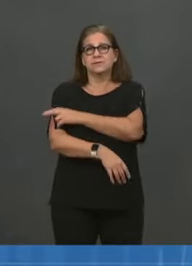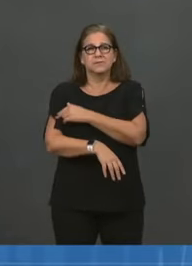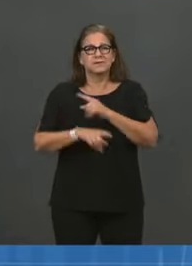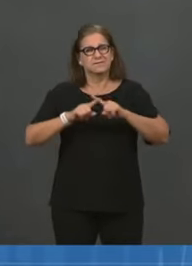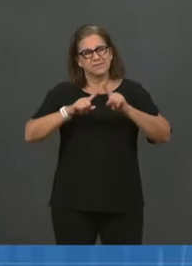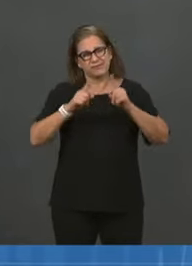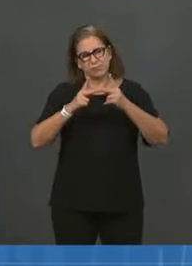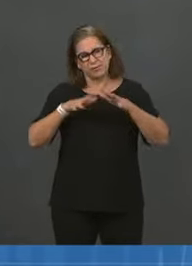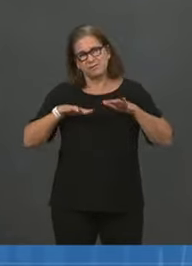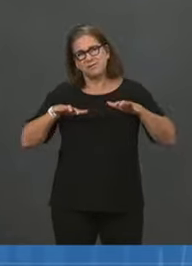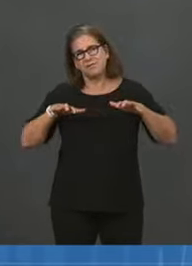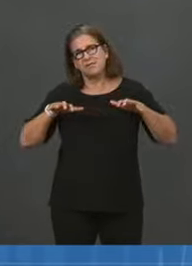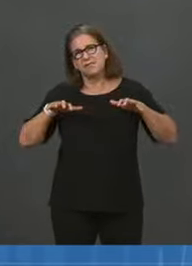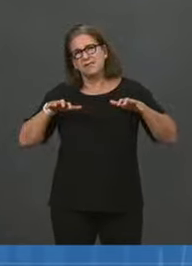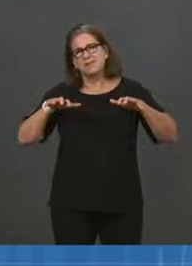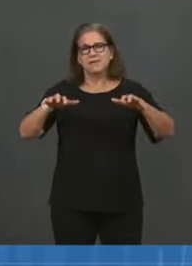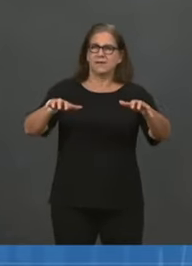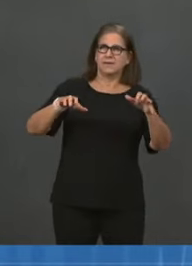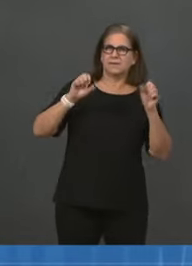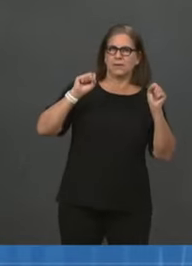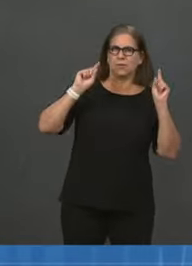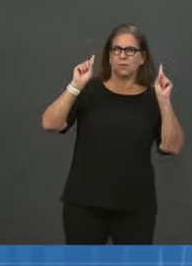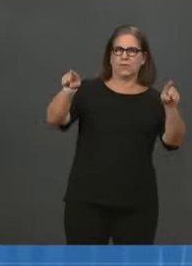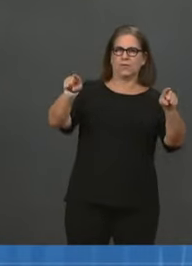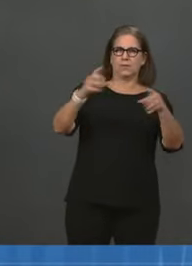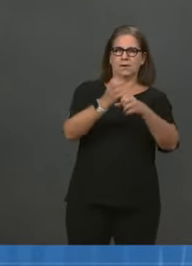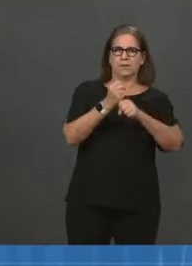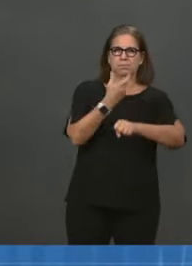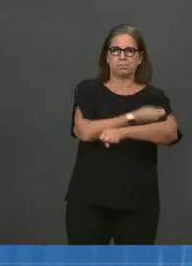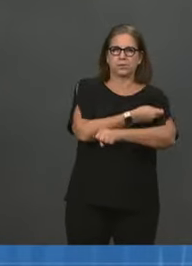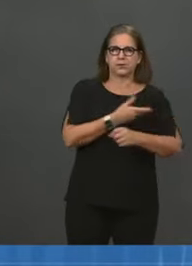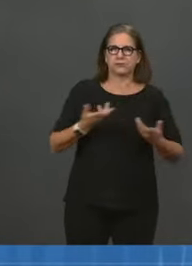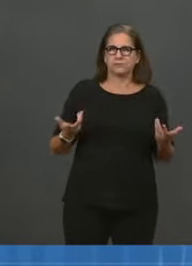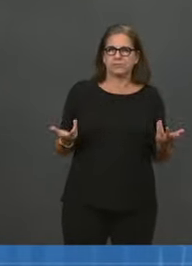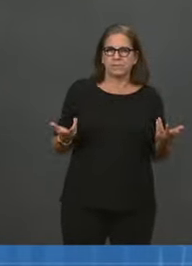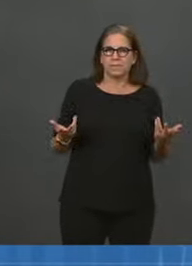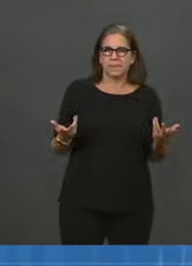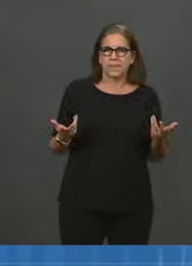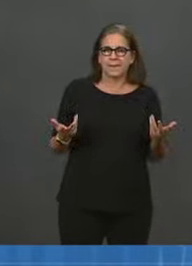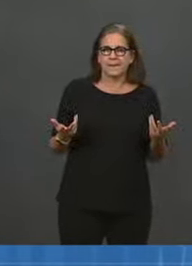Ninety percent of Americans live within five miles of a vaccine site.